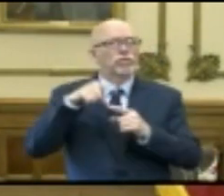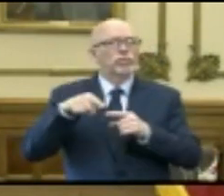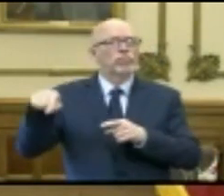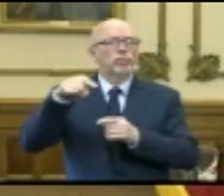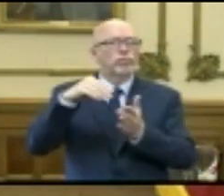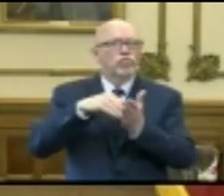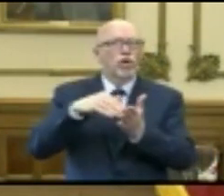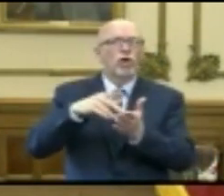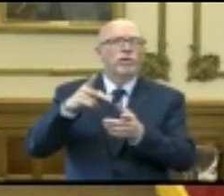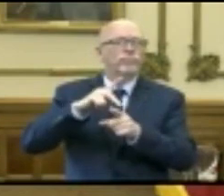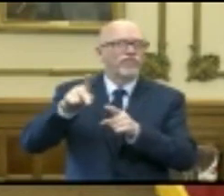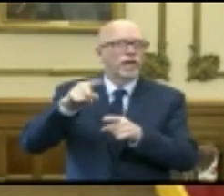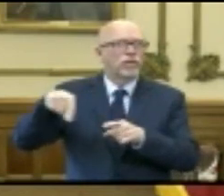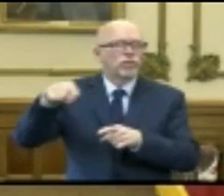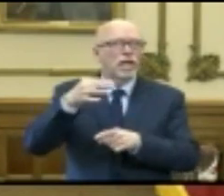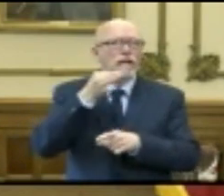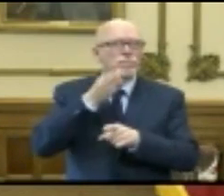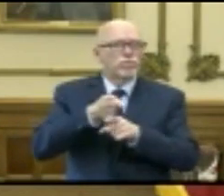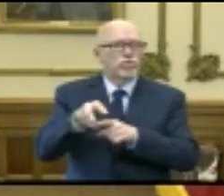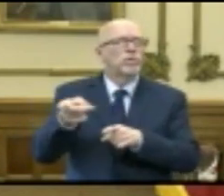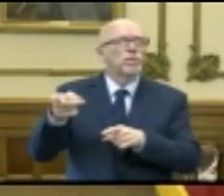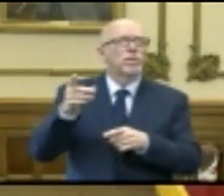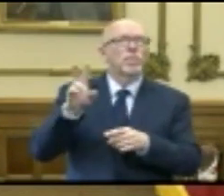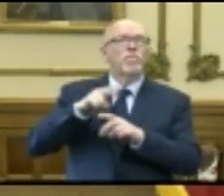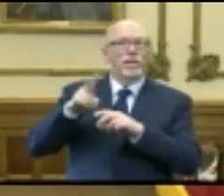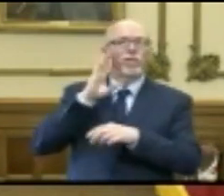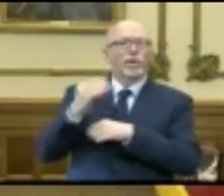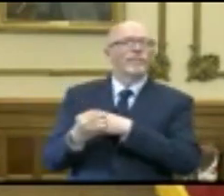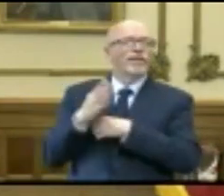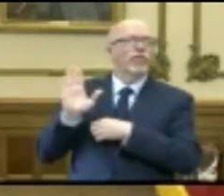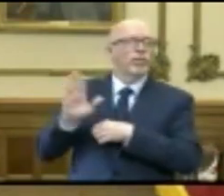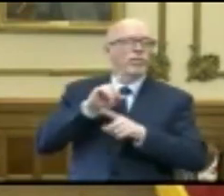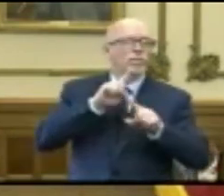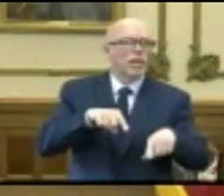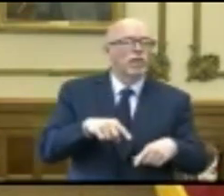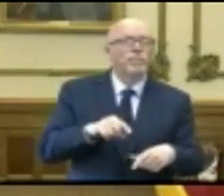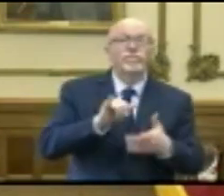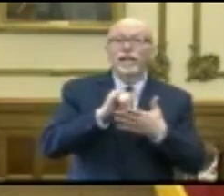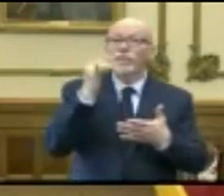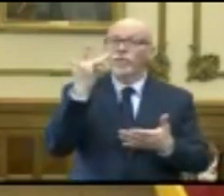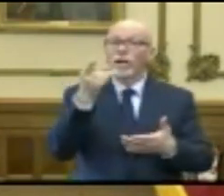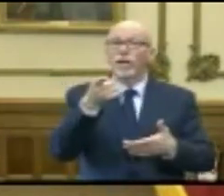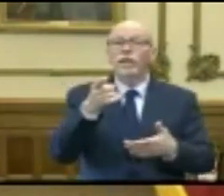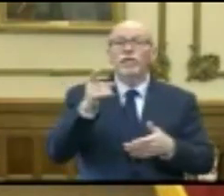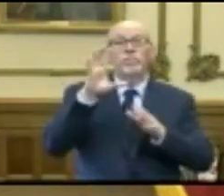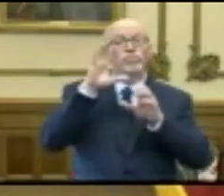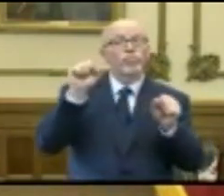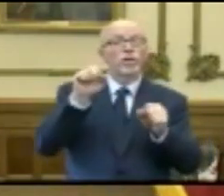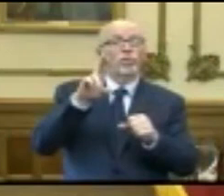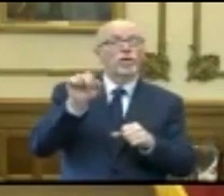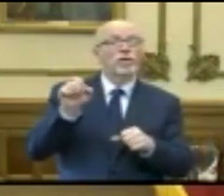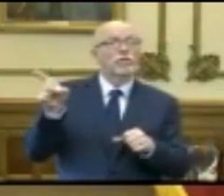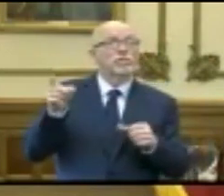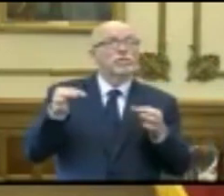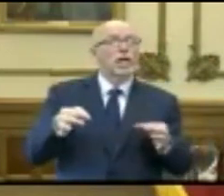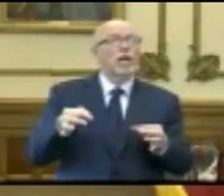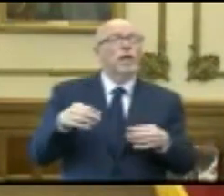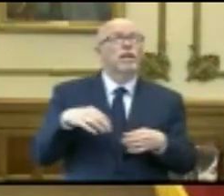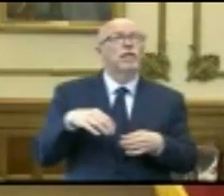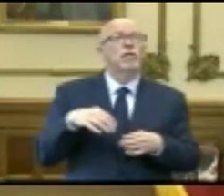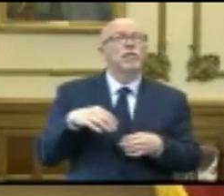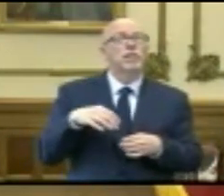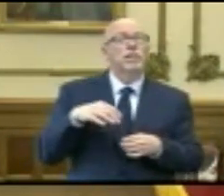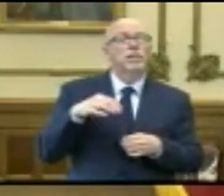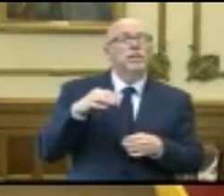experts, and that will inform his policy response, which is why, for example, the president of the States decided to